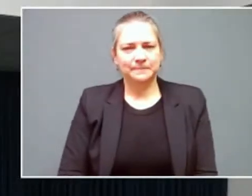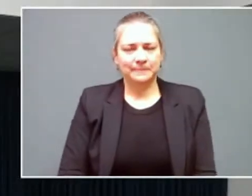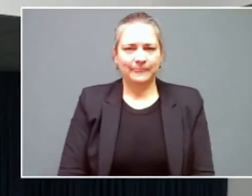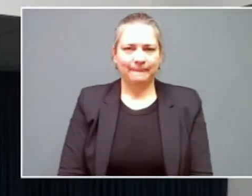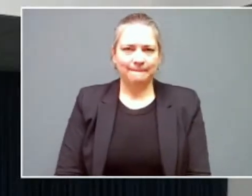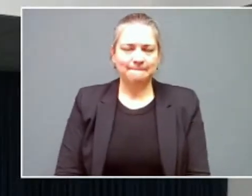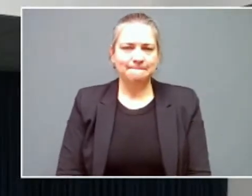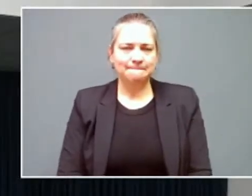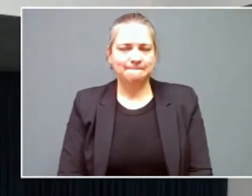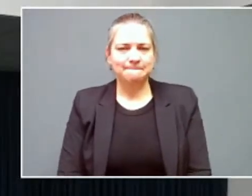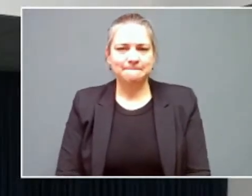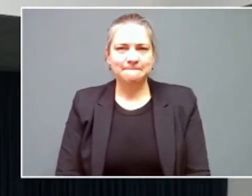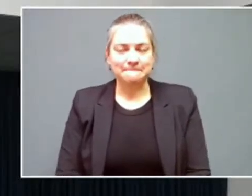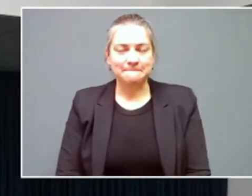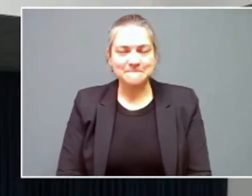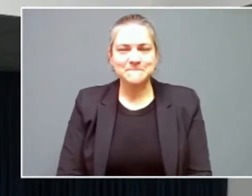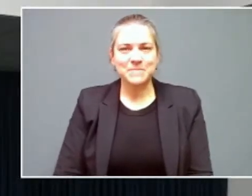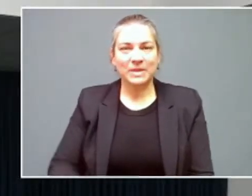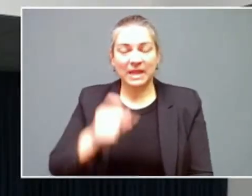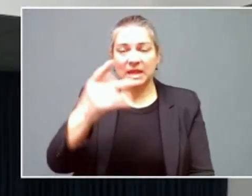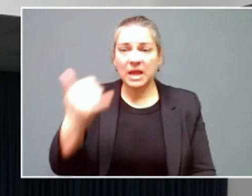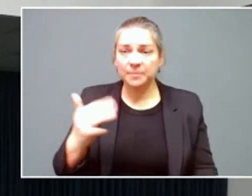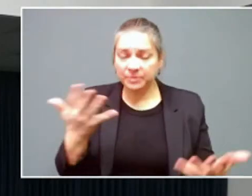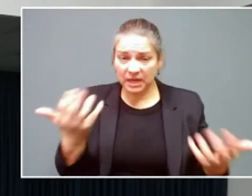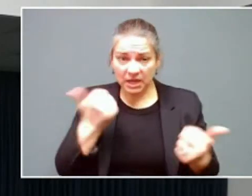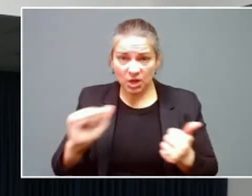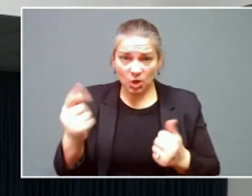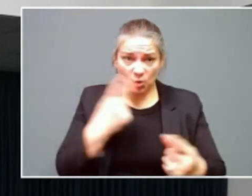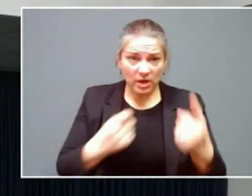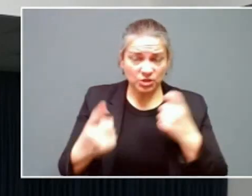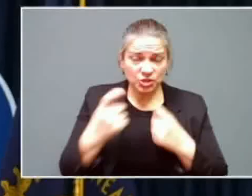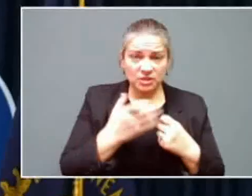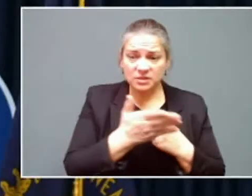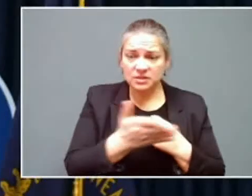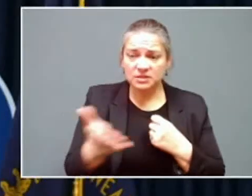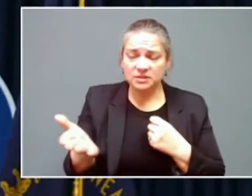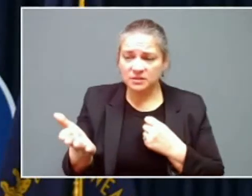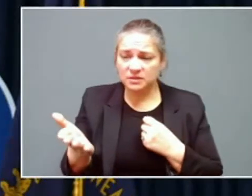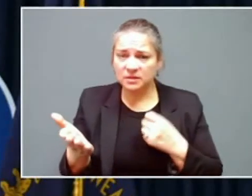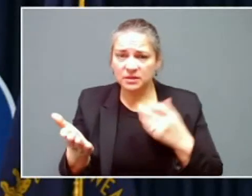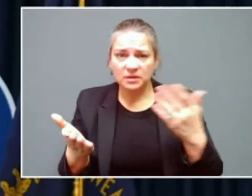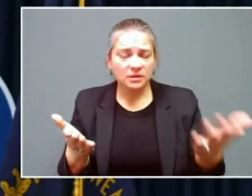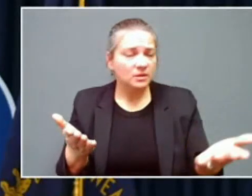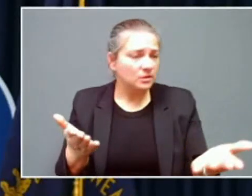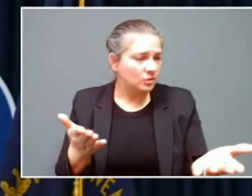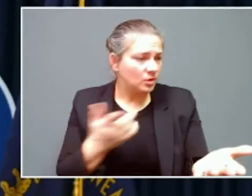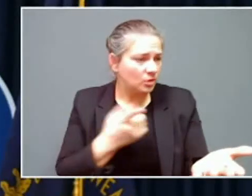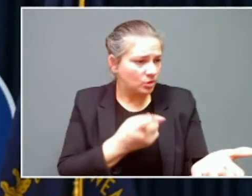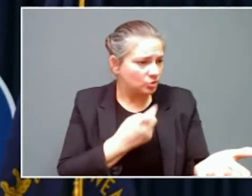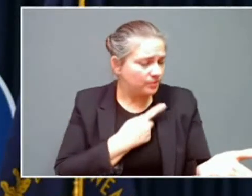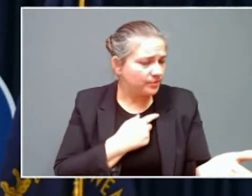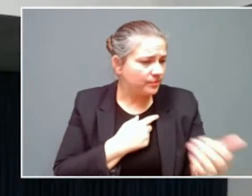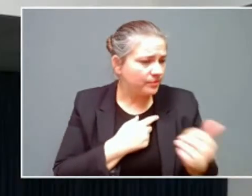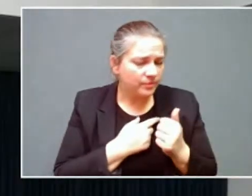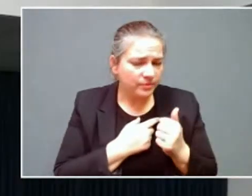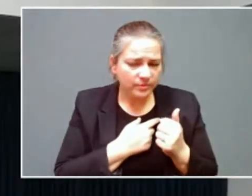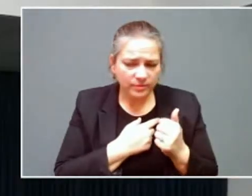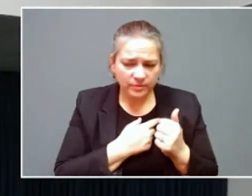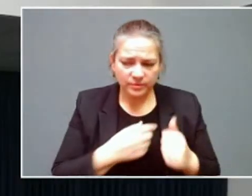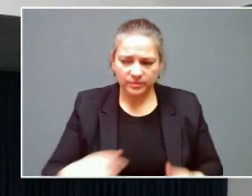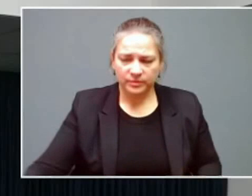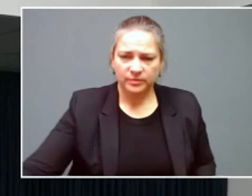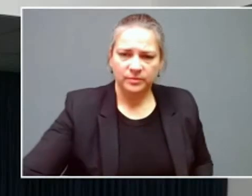All right. We'll open it up to questions. We'll start with Modi here in 110. Governor, you said you've been expecting